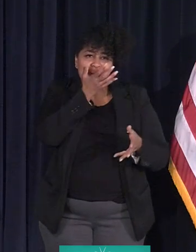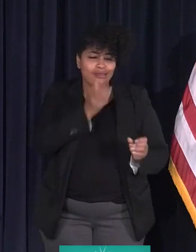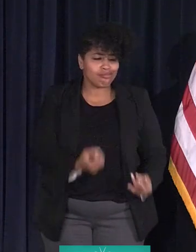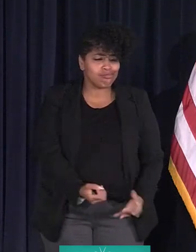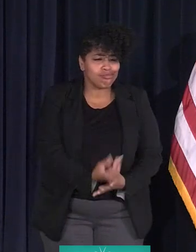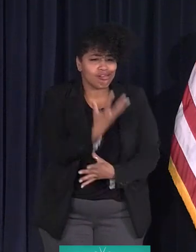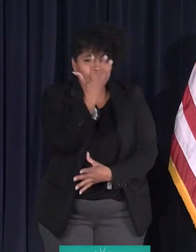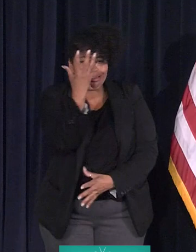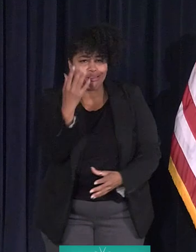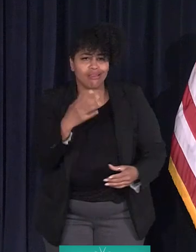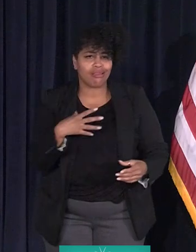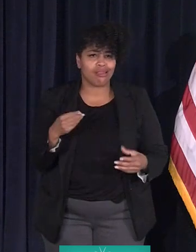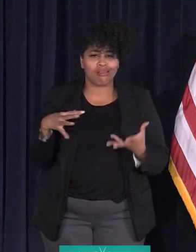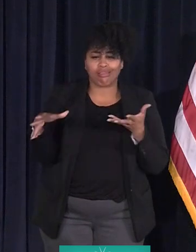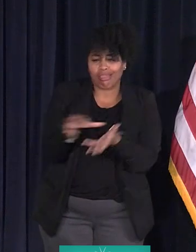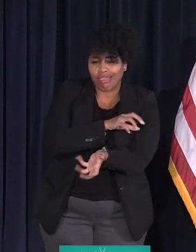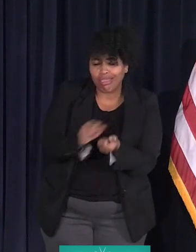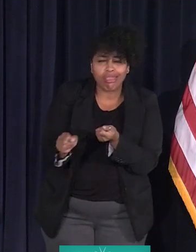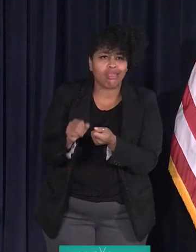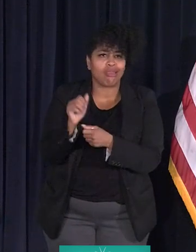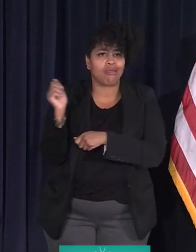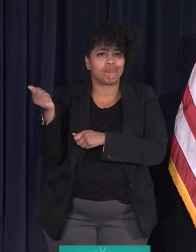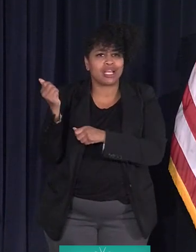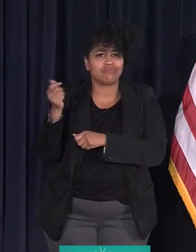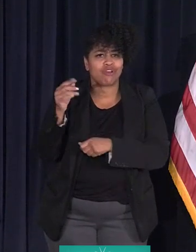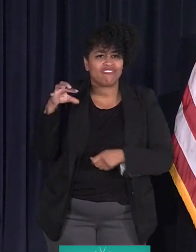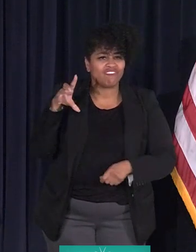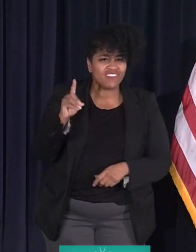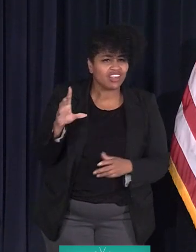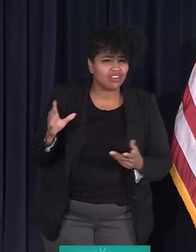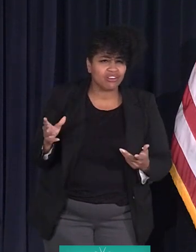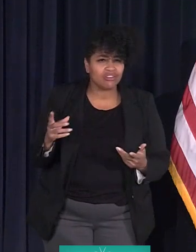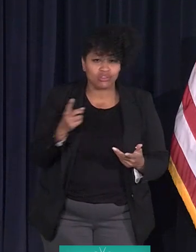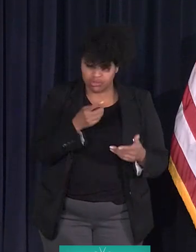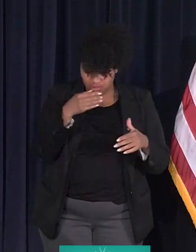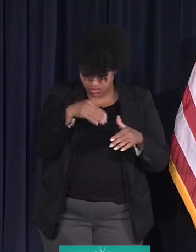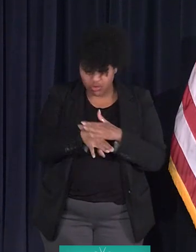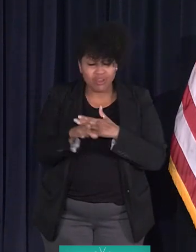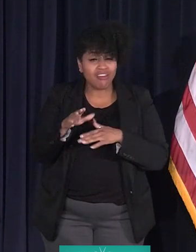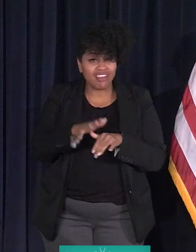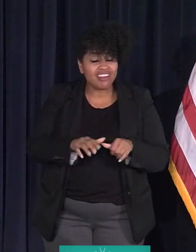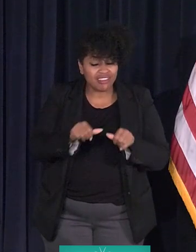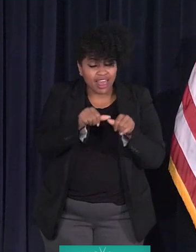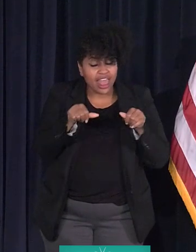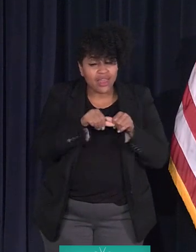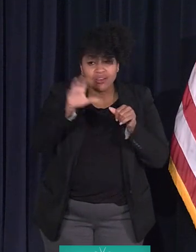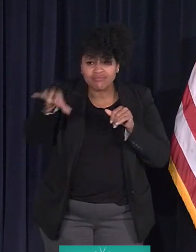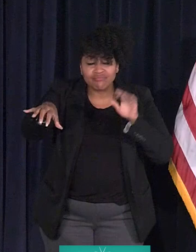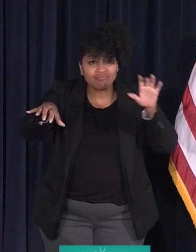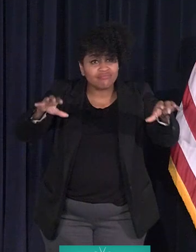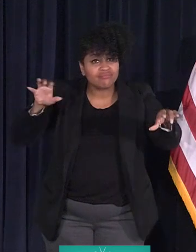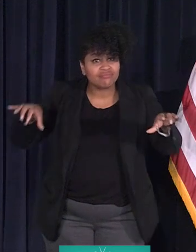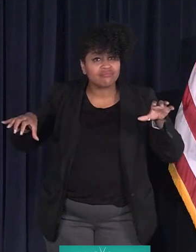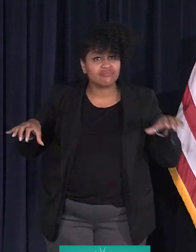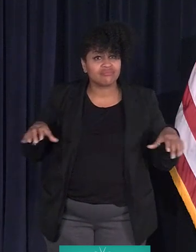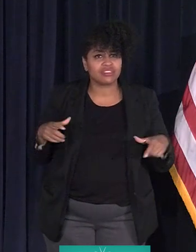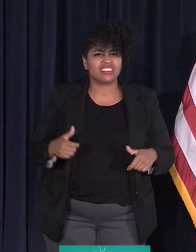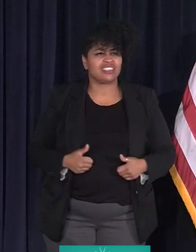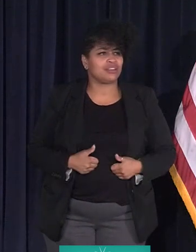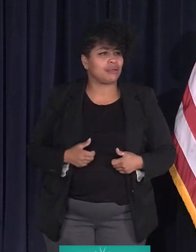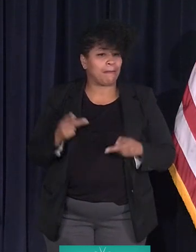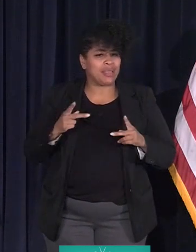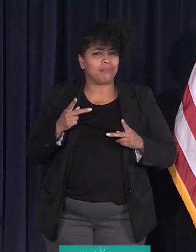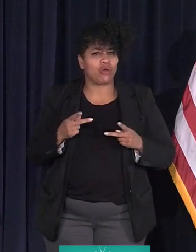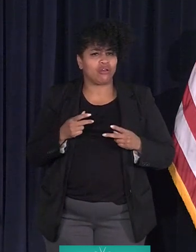these run-down baseball fields. But when you go into the neighborhoods, people have lived with blight so long,